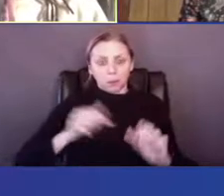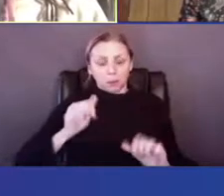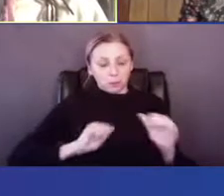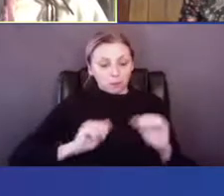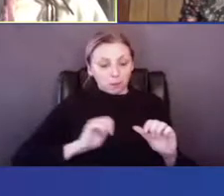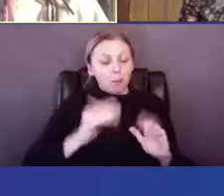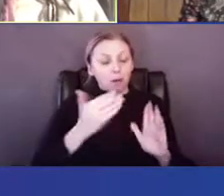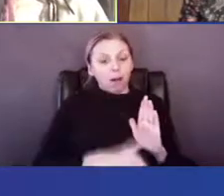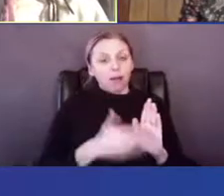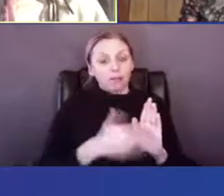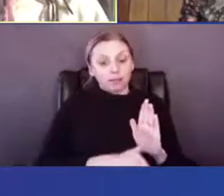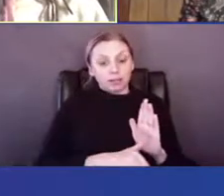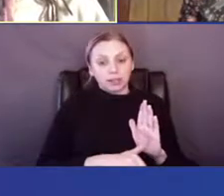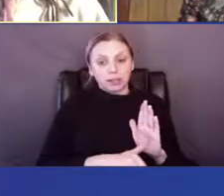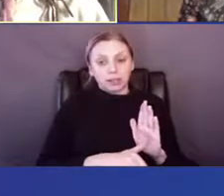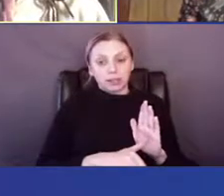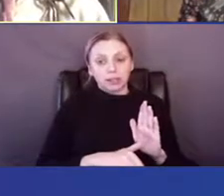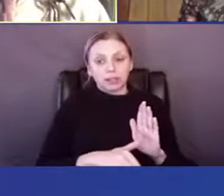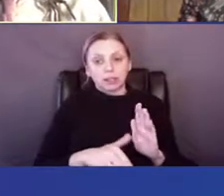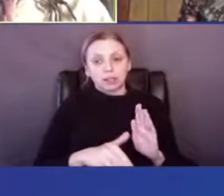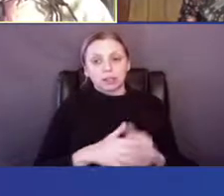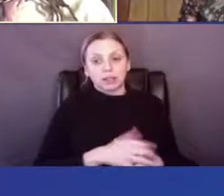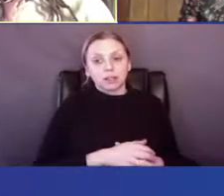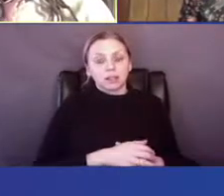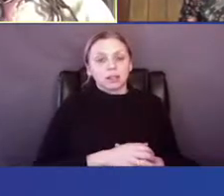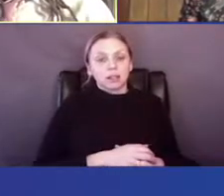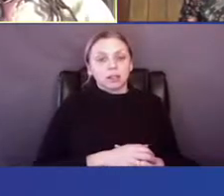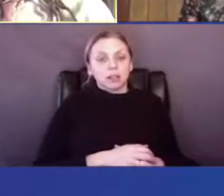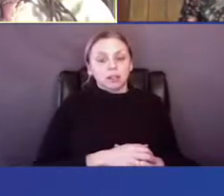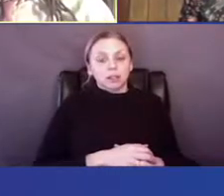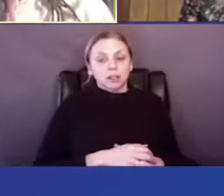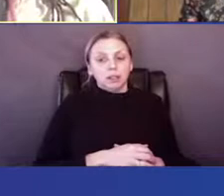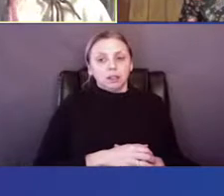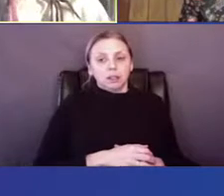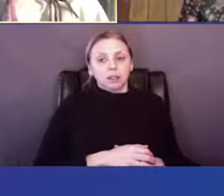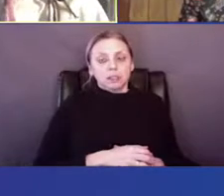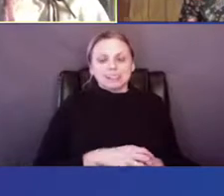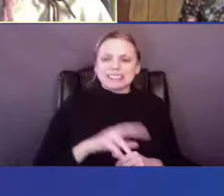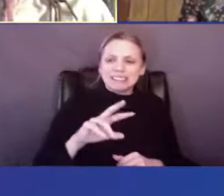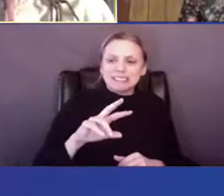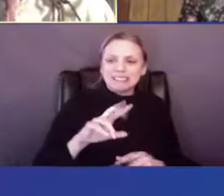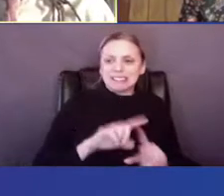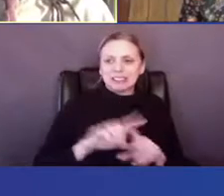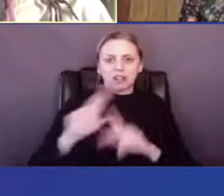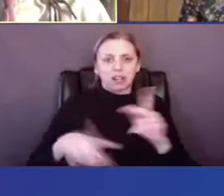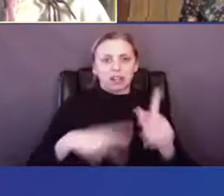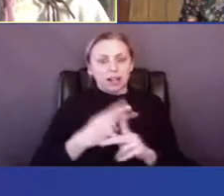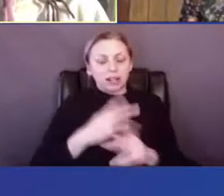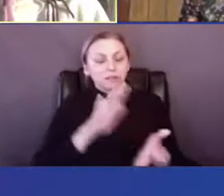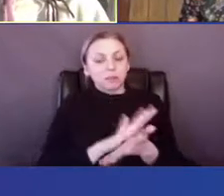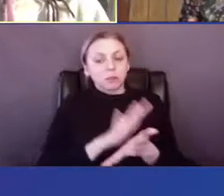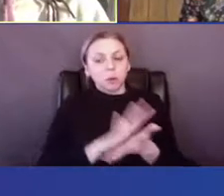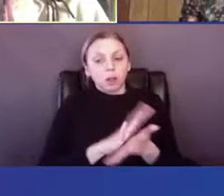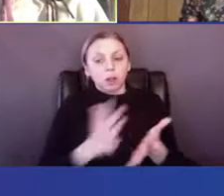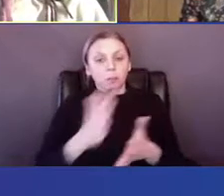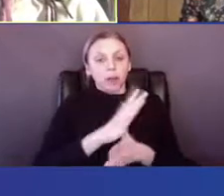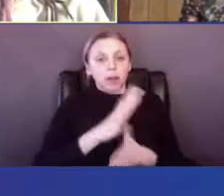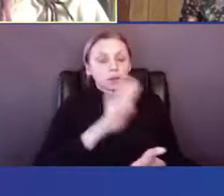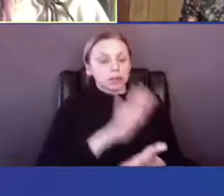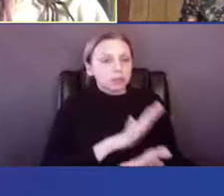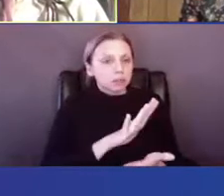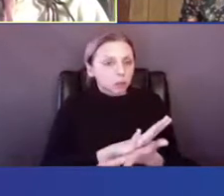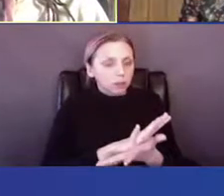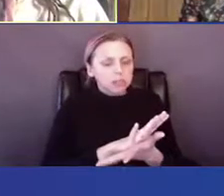secondary schools and primary schools and all of that. An